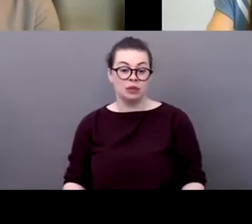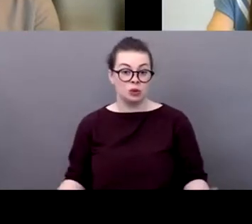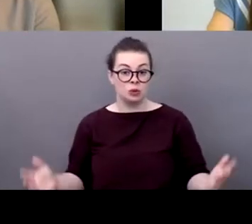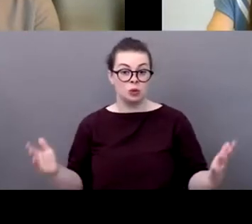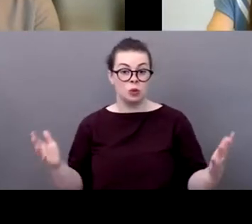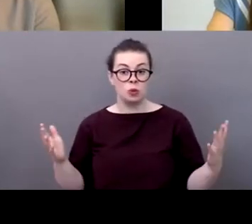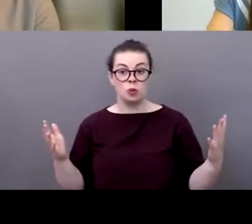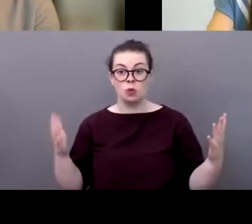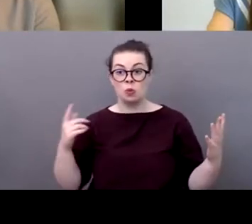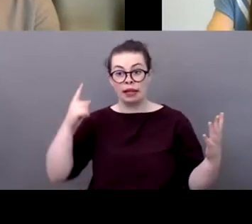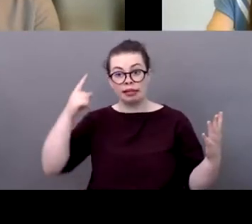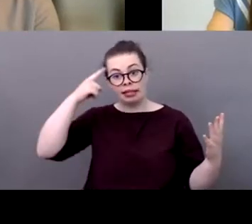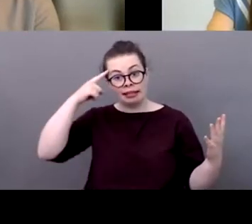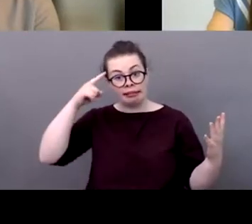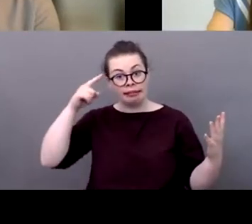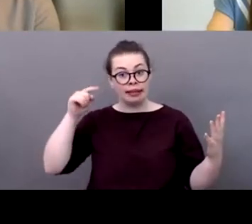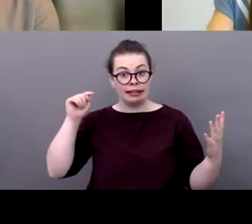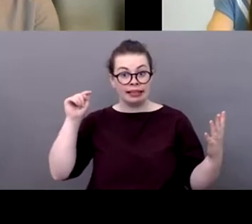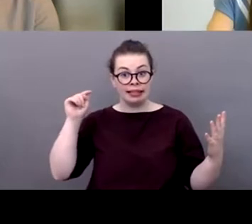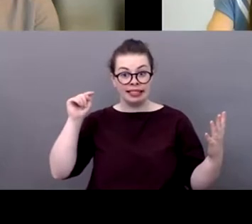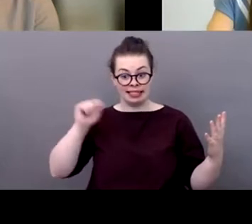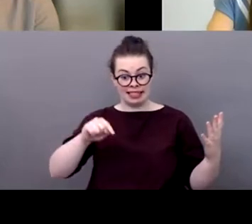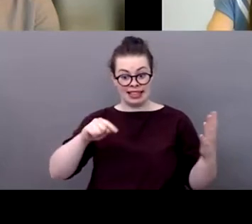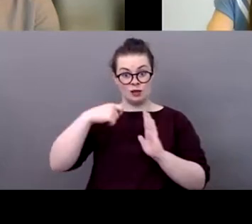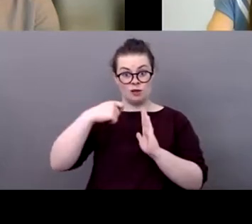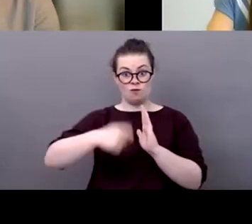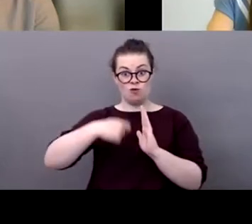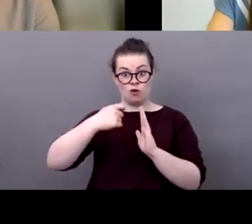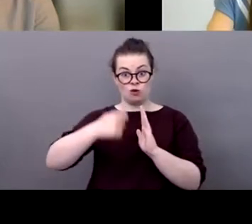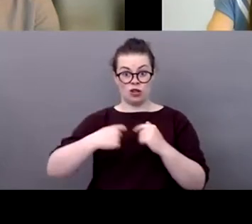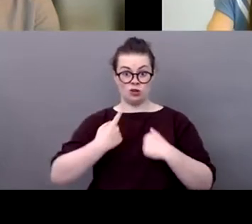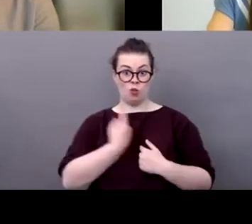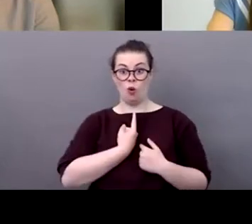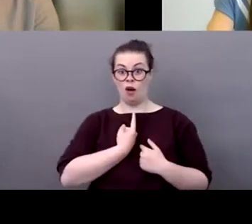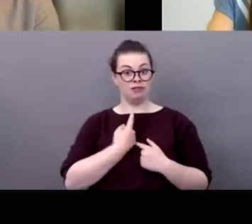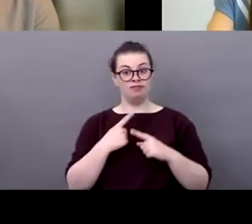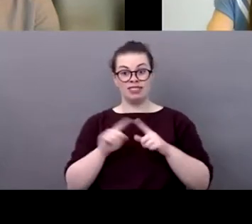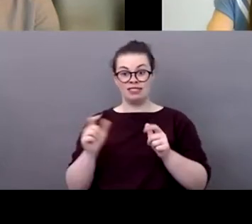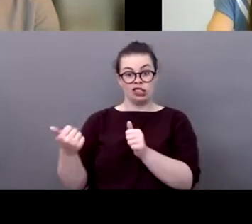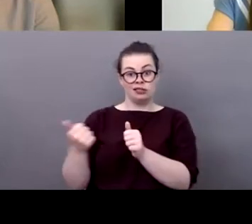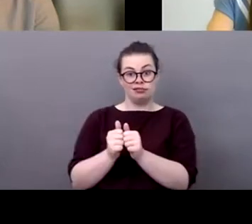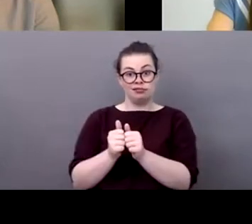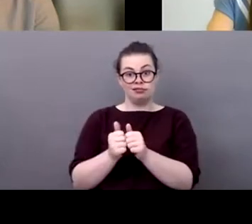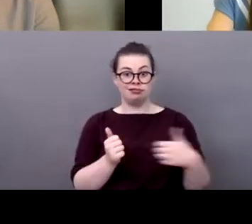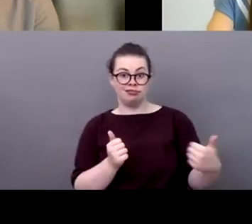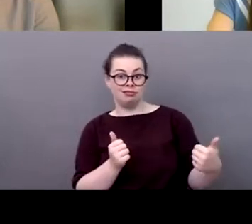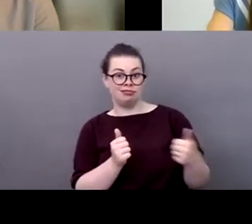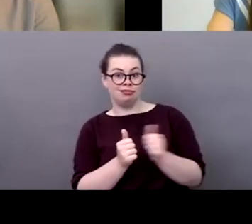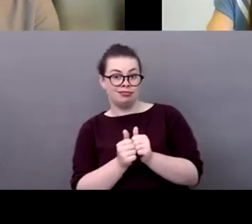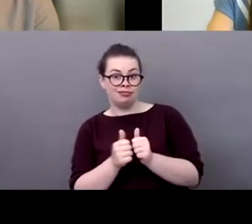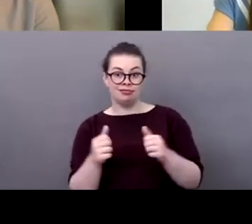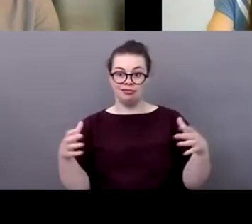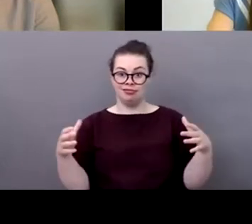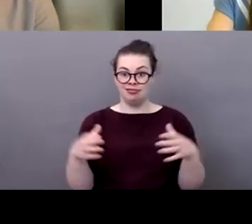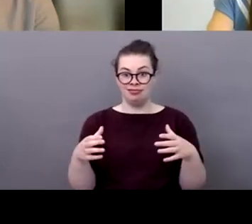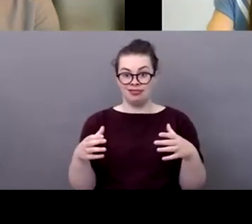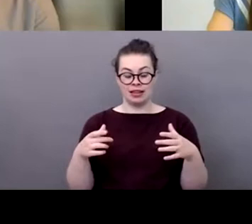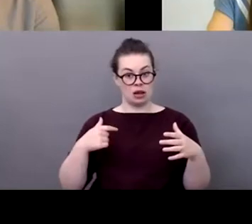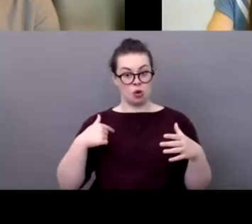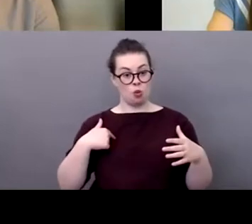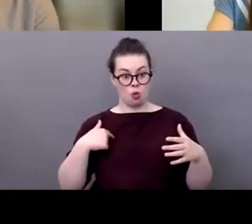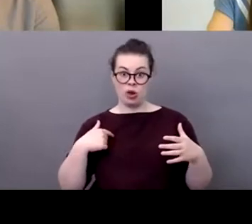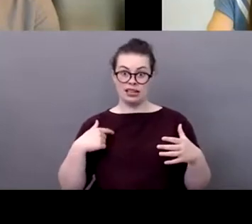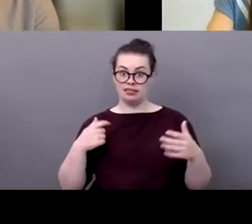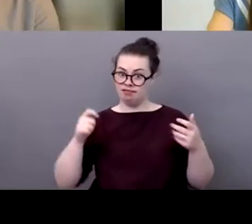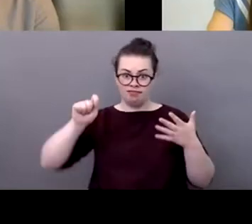this collaborative uh project actually uh the main uh impact is that uh it succeeded in finding new ways